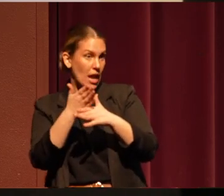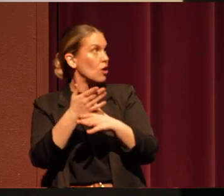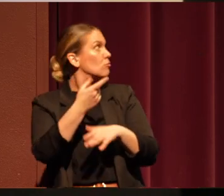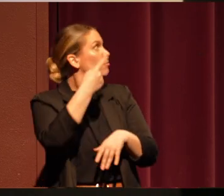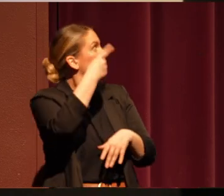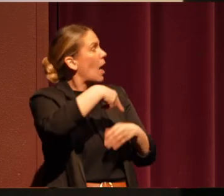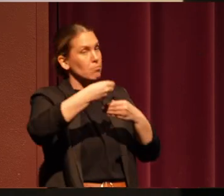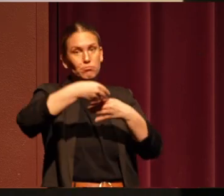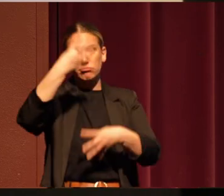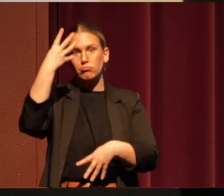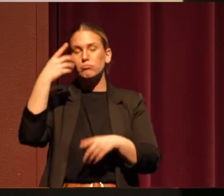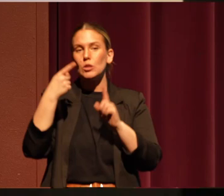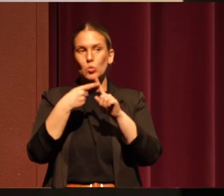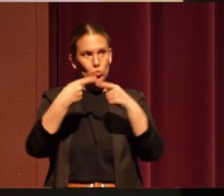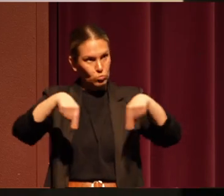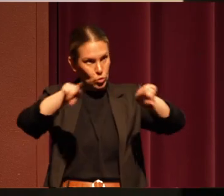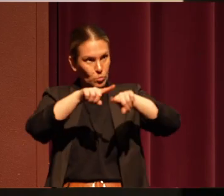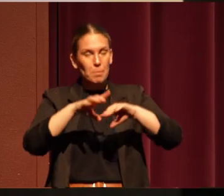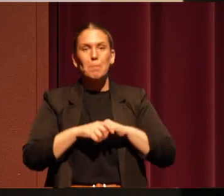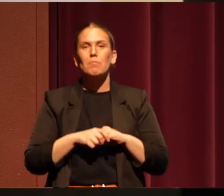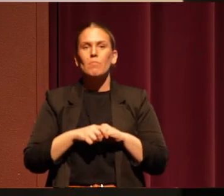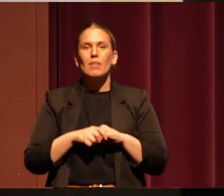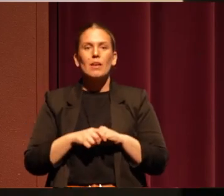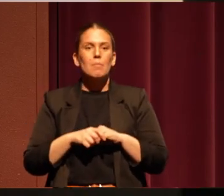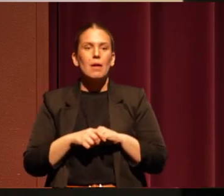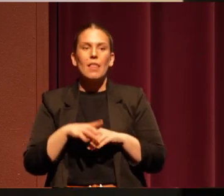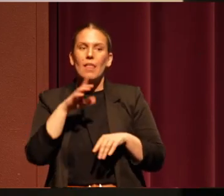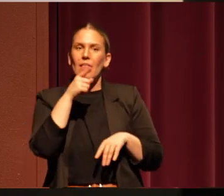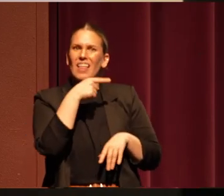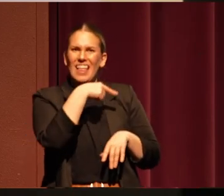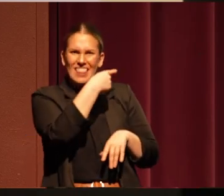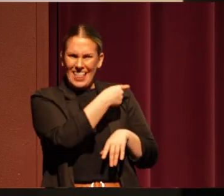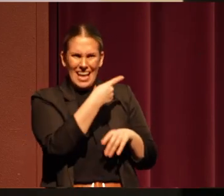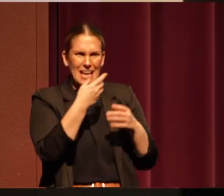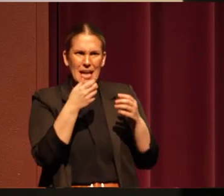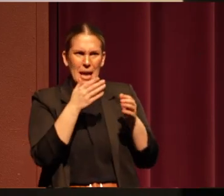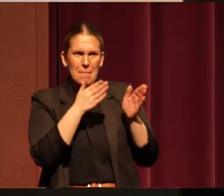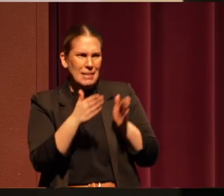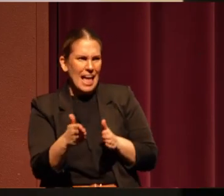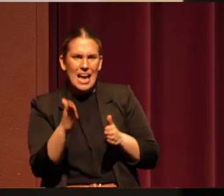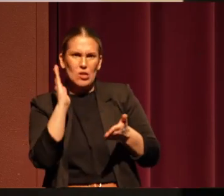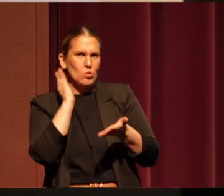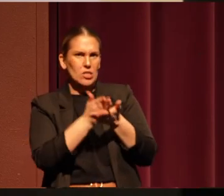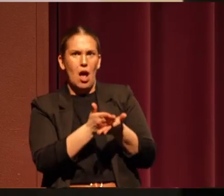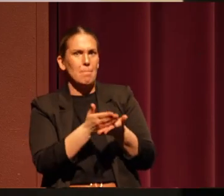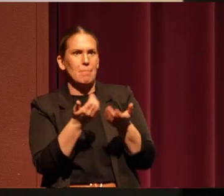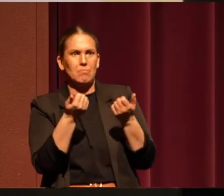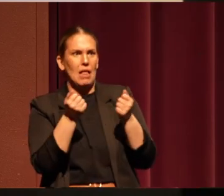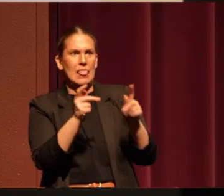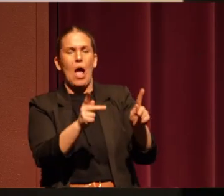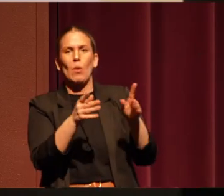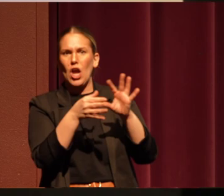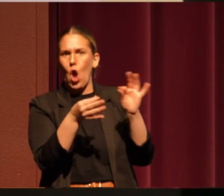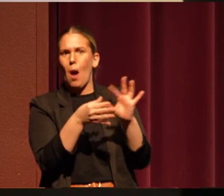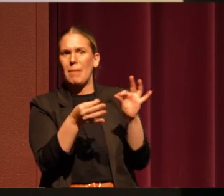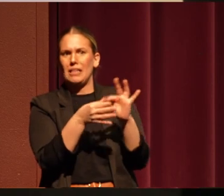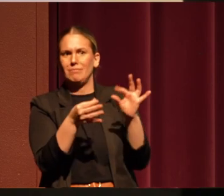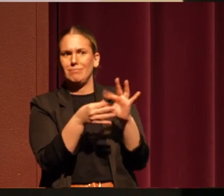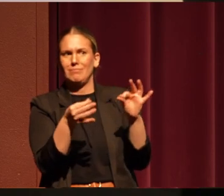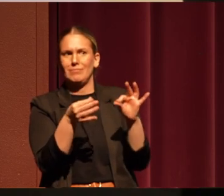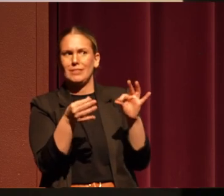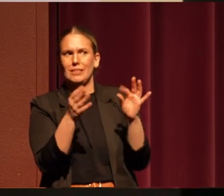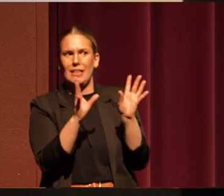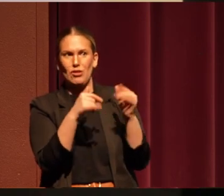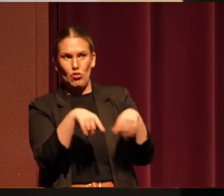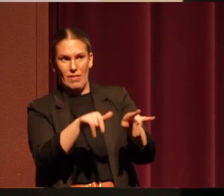you. But they planned on shutting this off for comment Tuesday. And so I